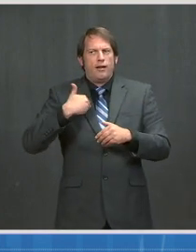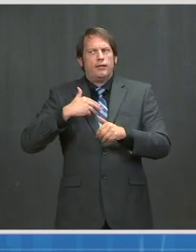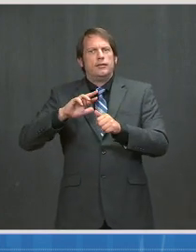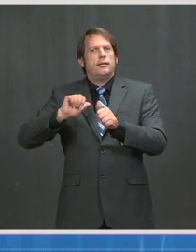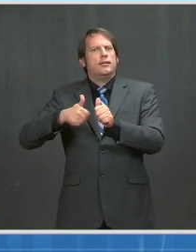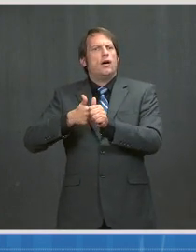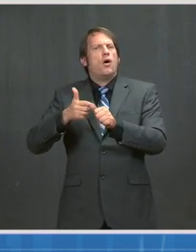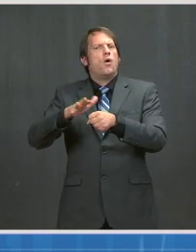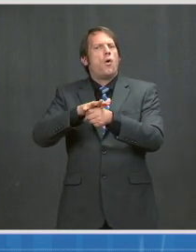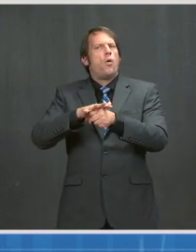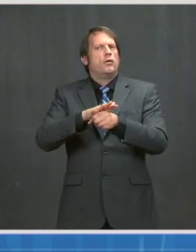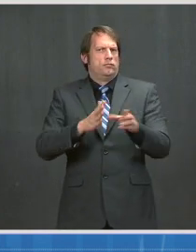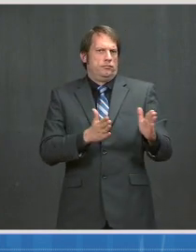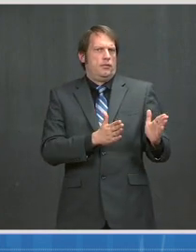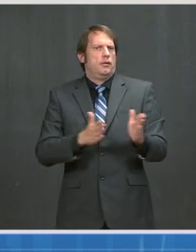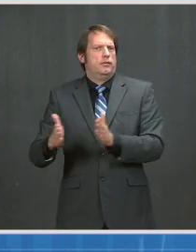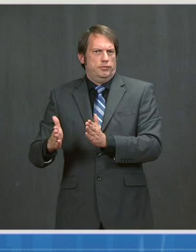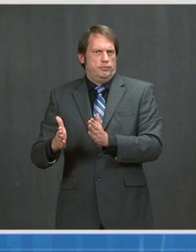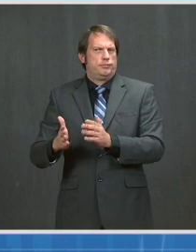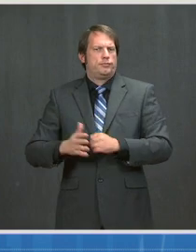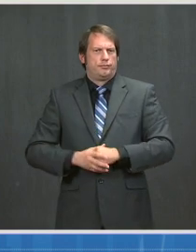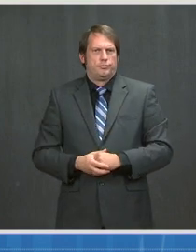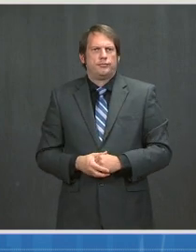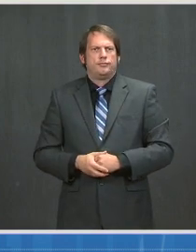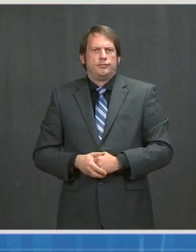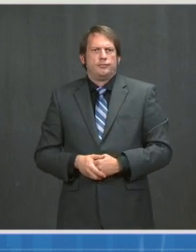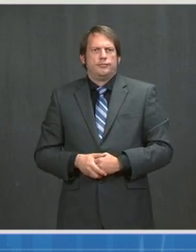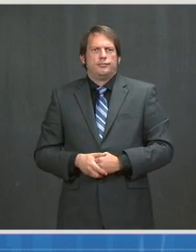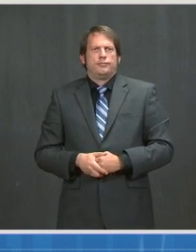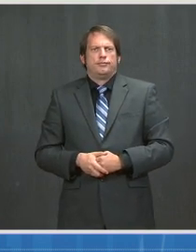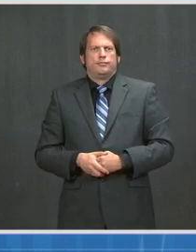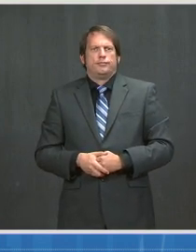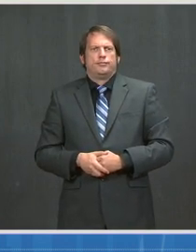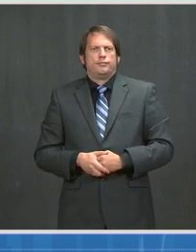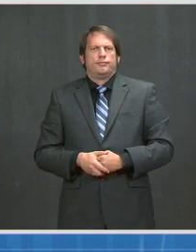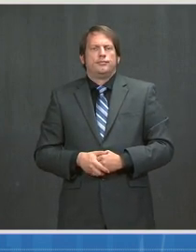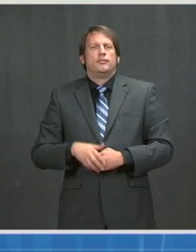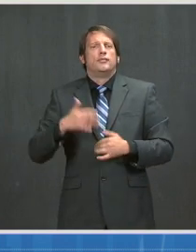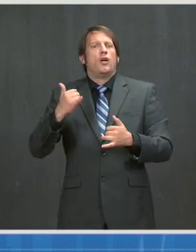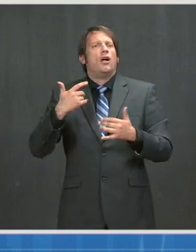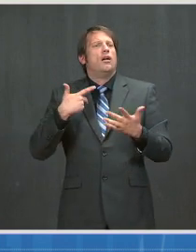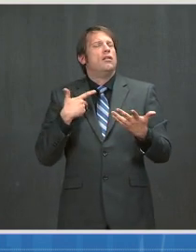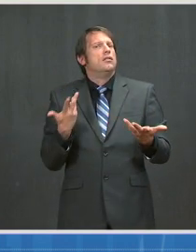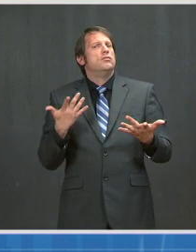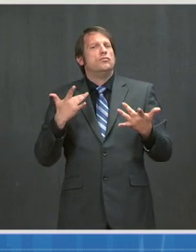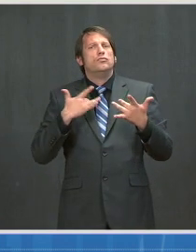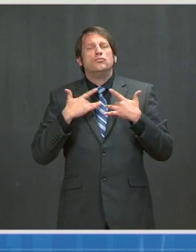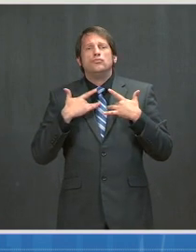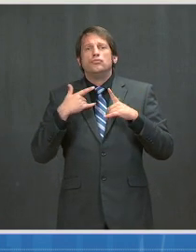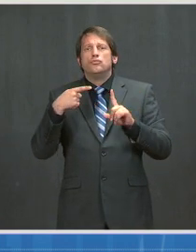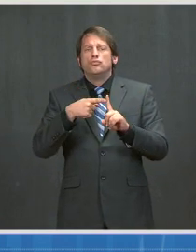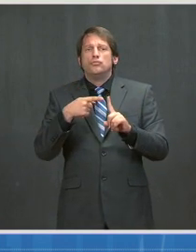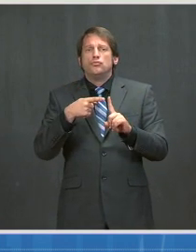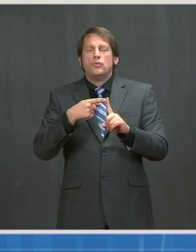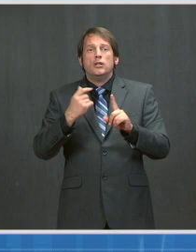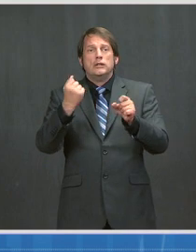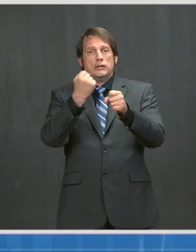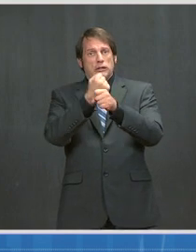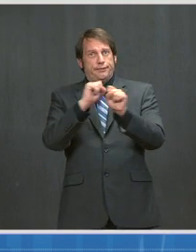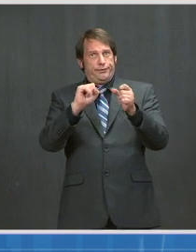slide. And the question is, what about the safety associated with this? As I mentioned,